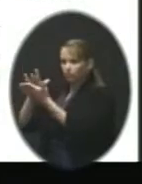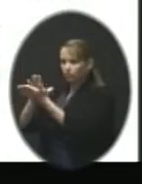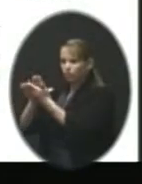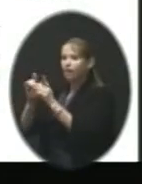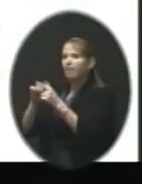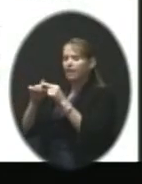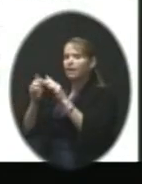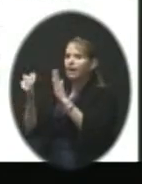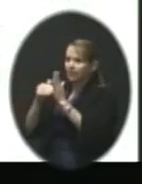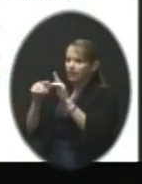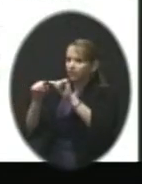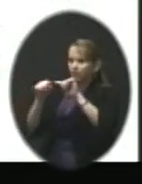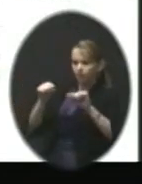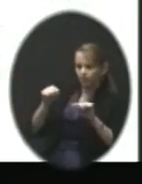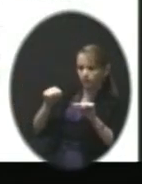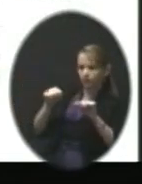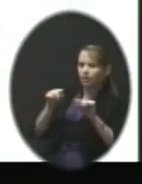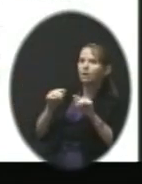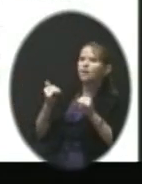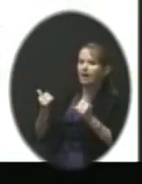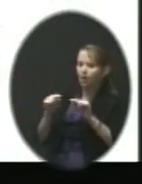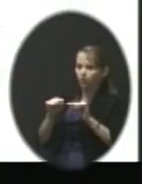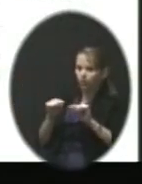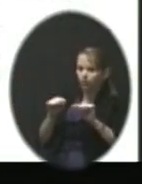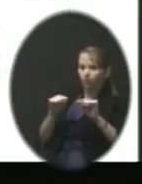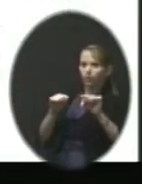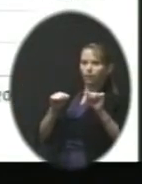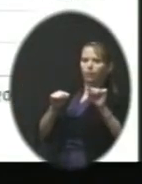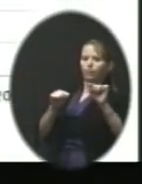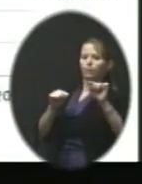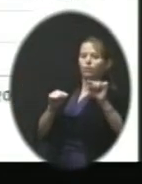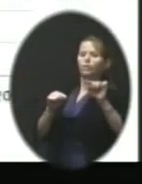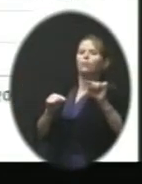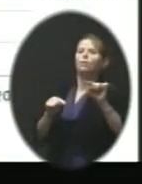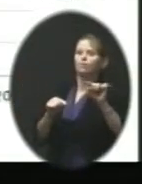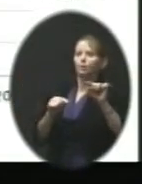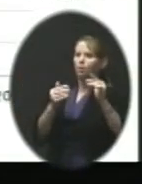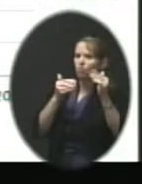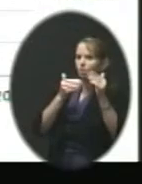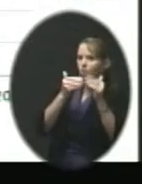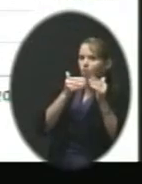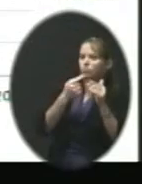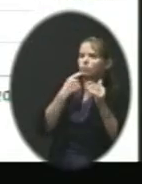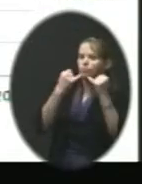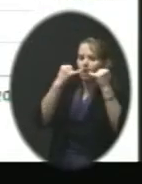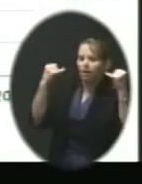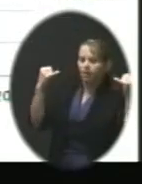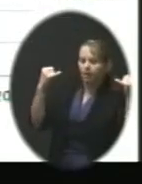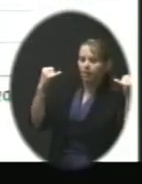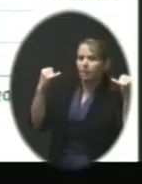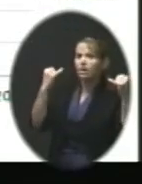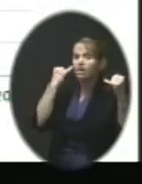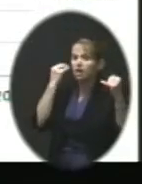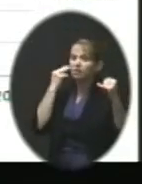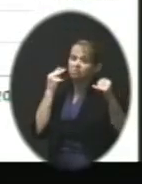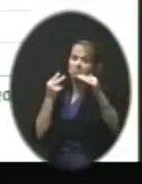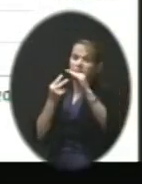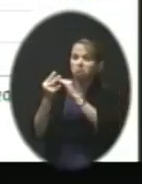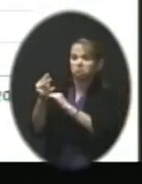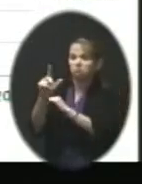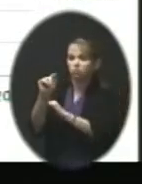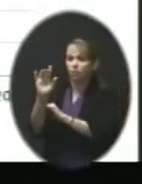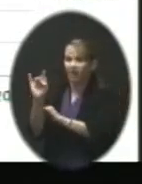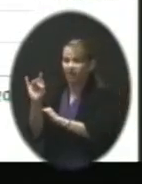similar to those other schools, it has again continued to trend upward. And then if you play Meadow Lane out also to 2018,